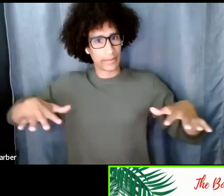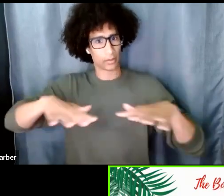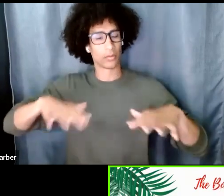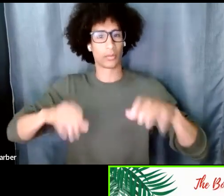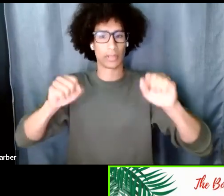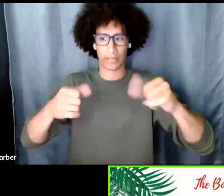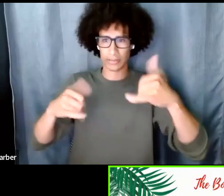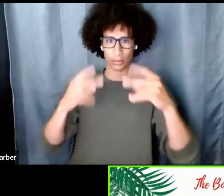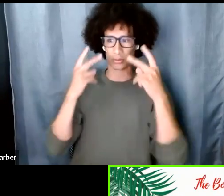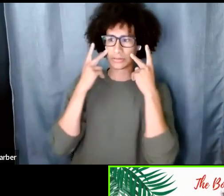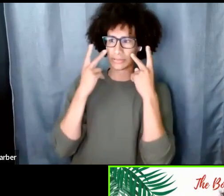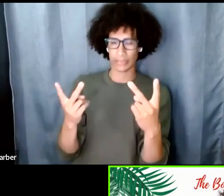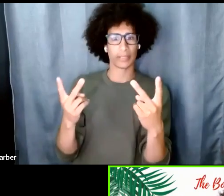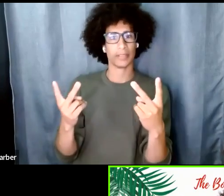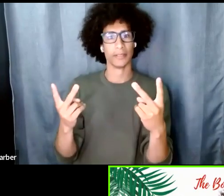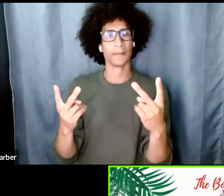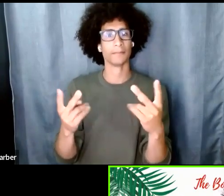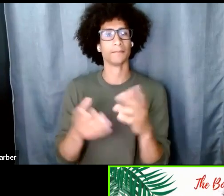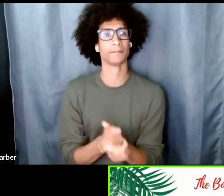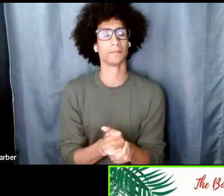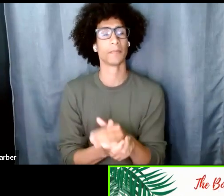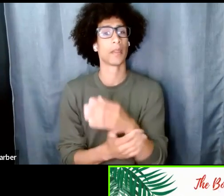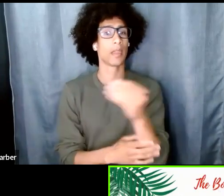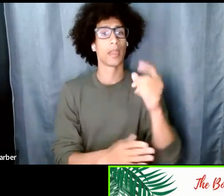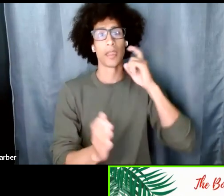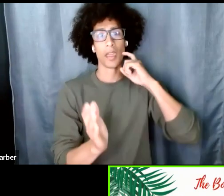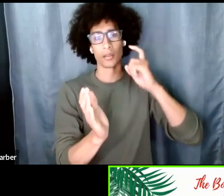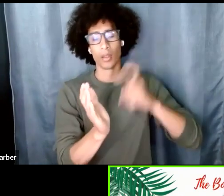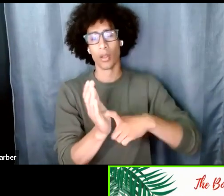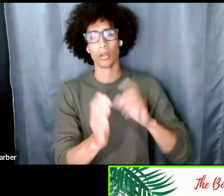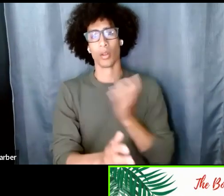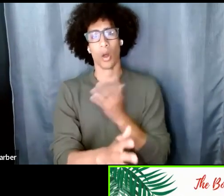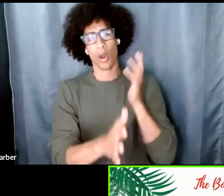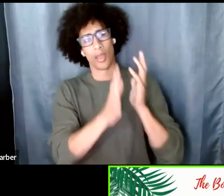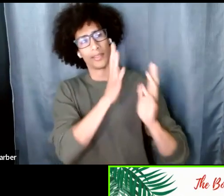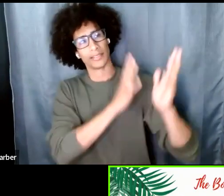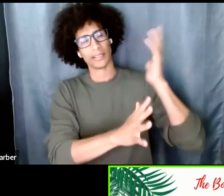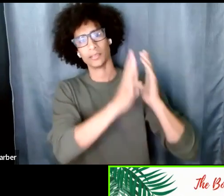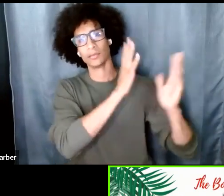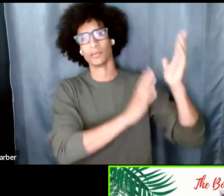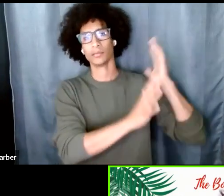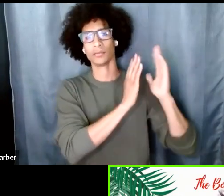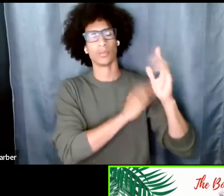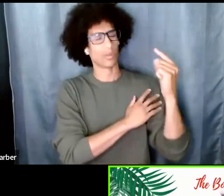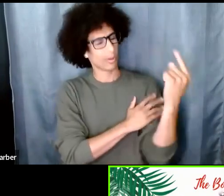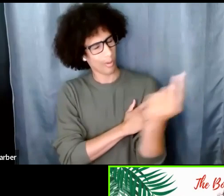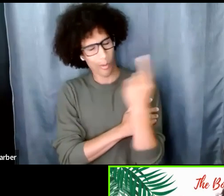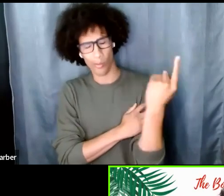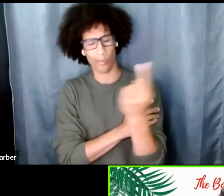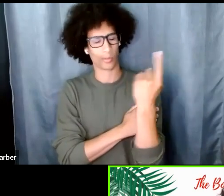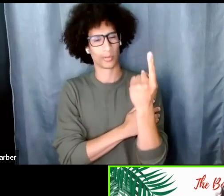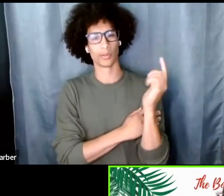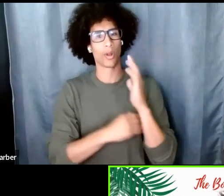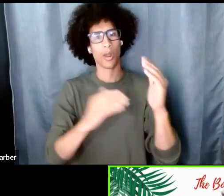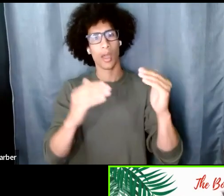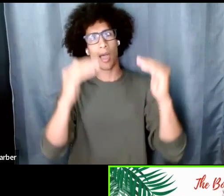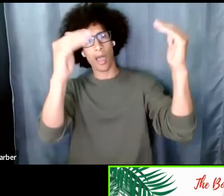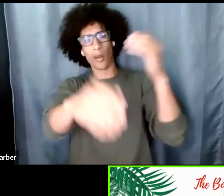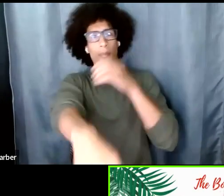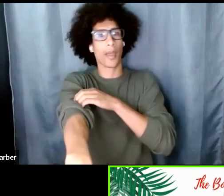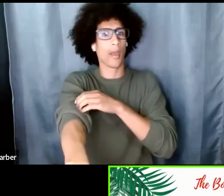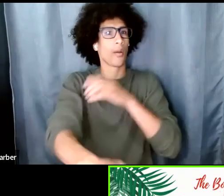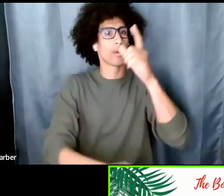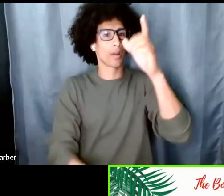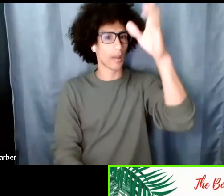we also want to acknowledge our ancestors always always always first and foremost our higher powers god and our ancestors who have walked and